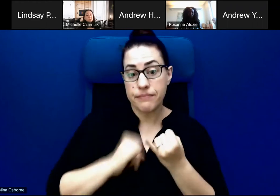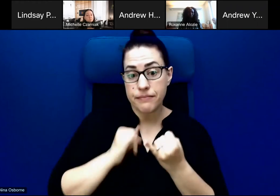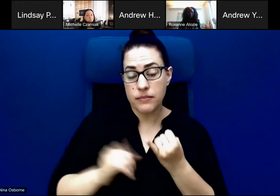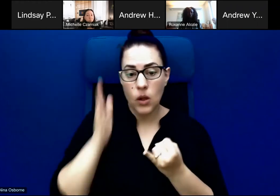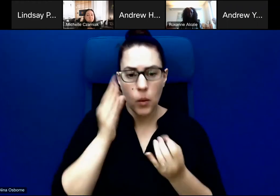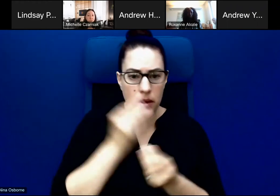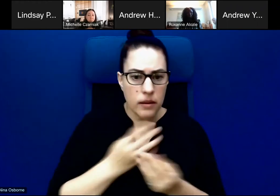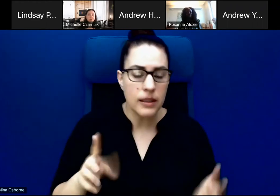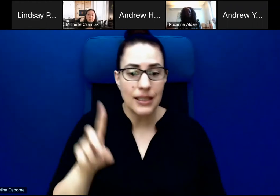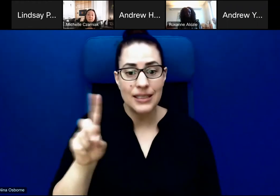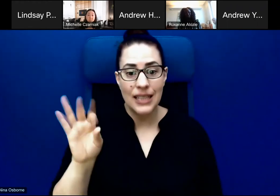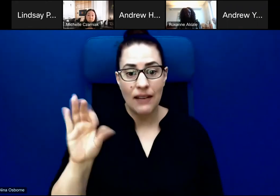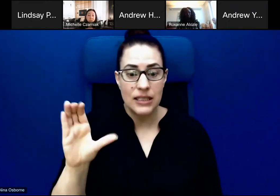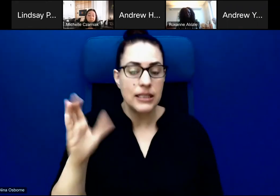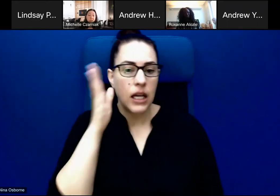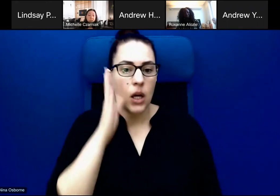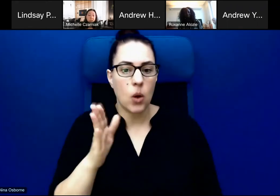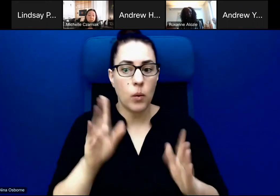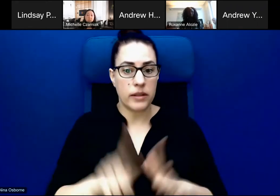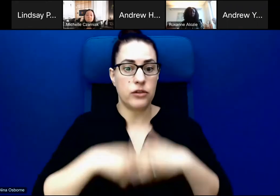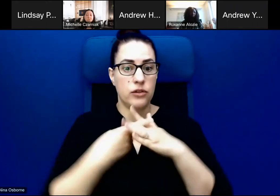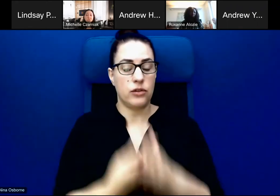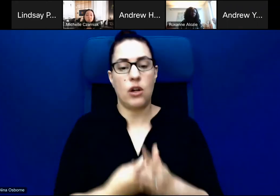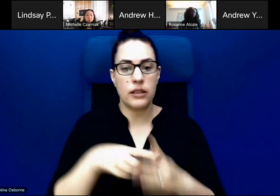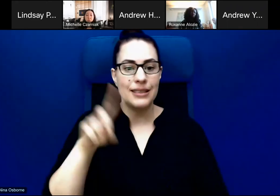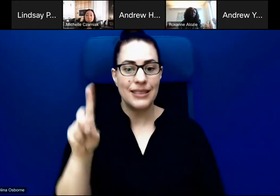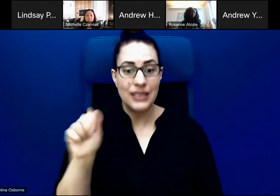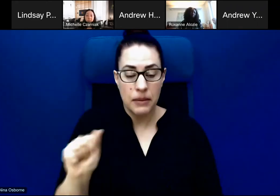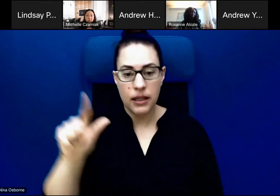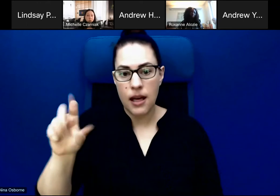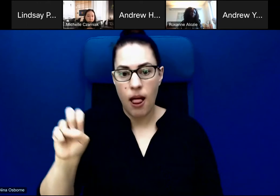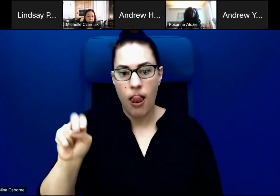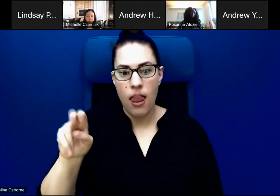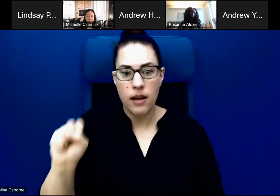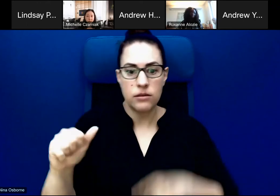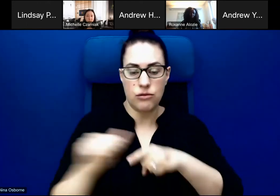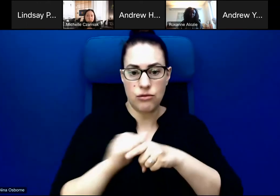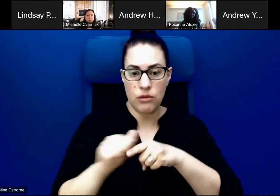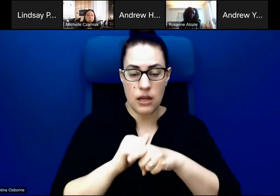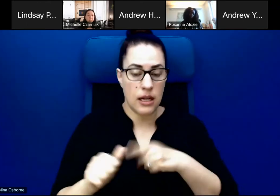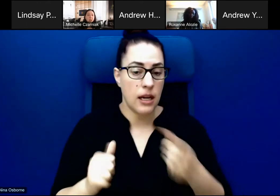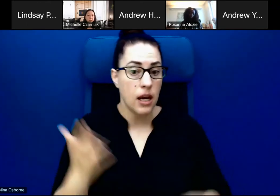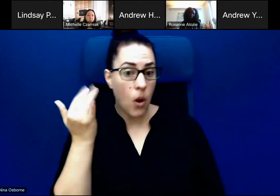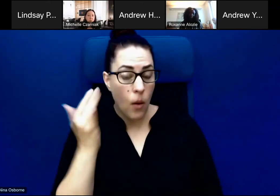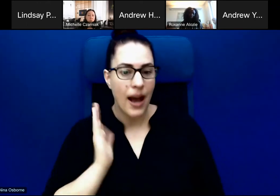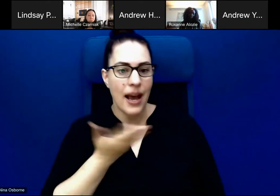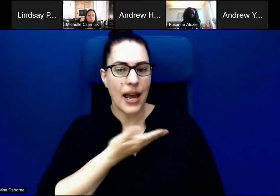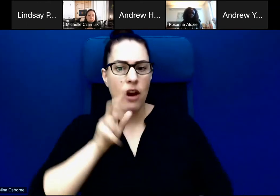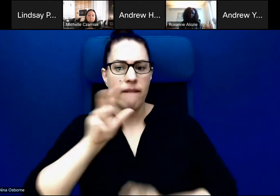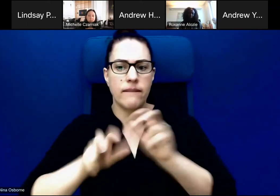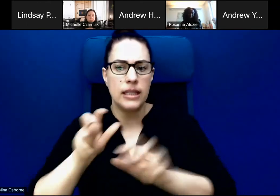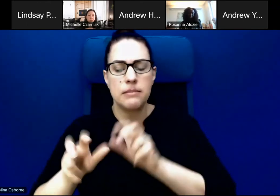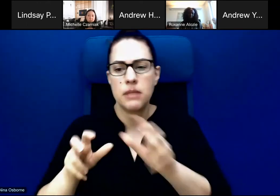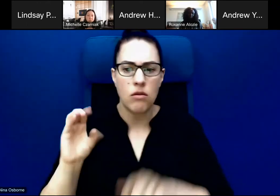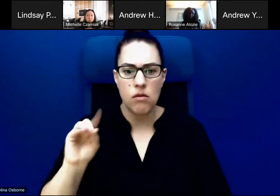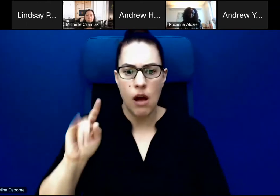DFC plans to launch a disability lens training to ensure our own team here, our investment officers, have the tools needed